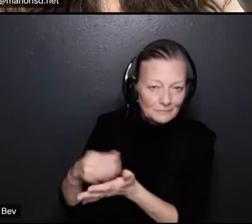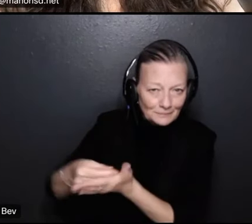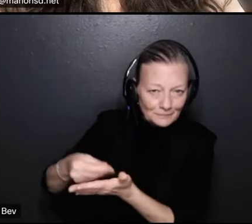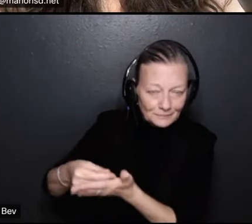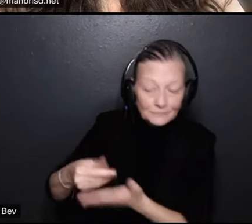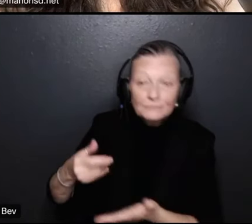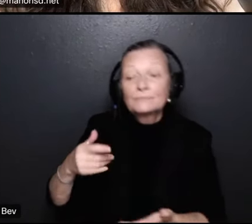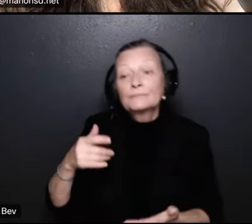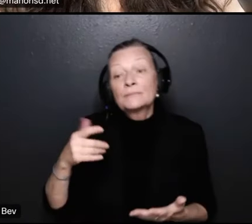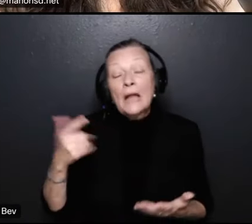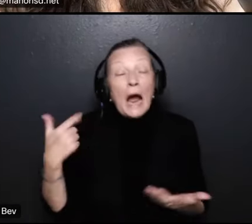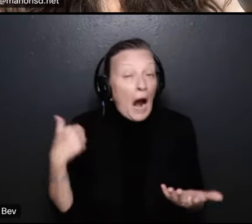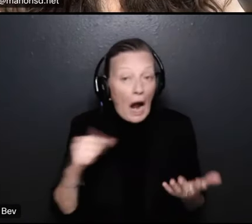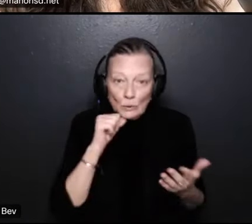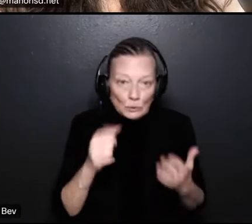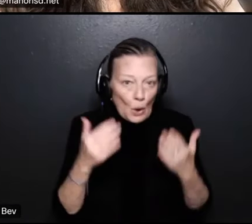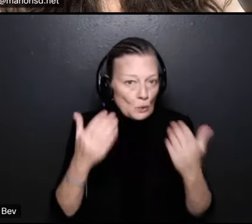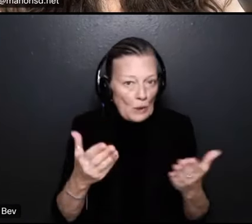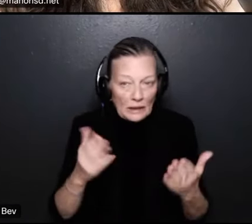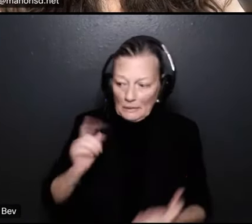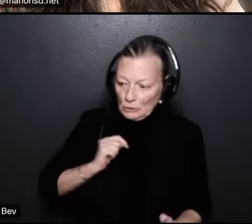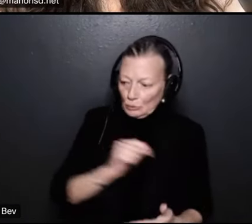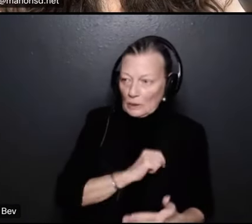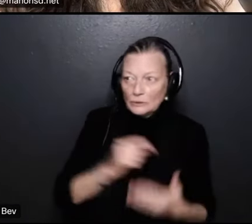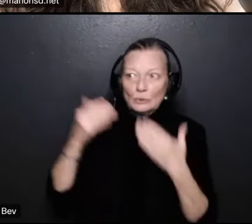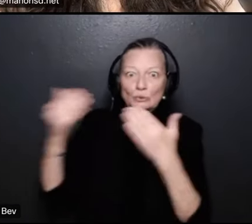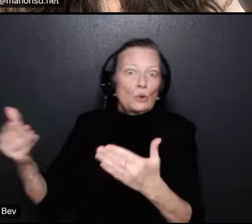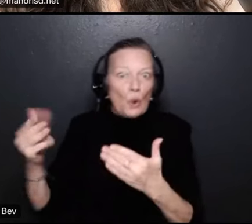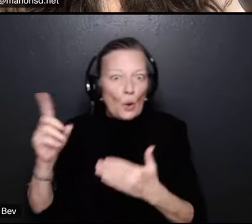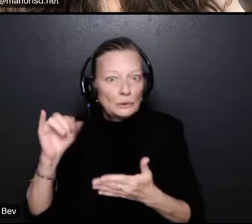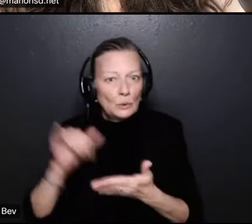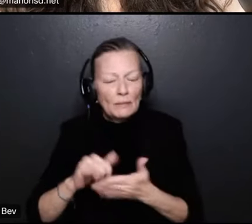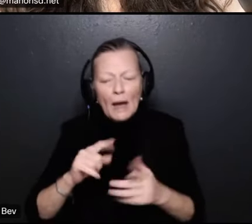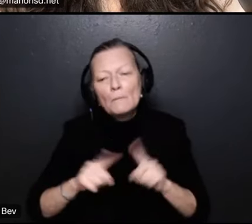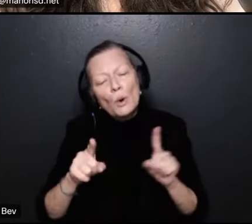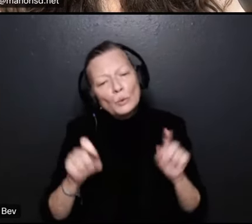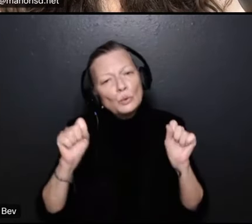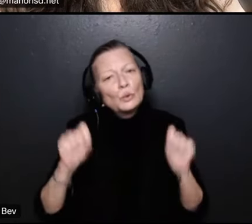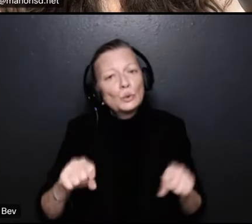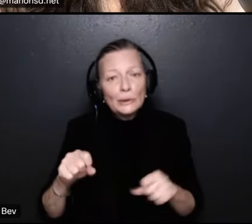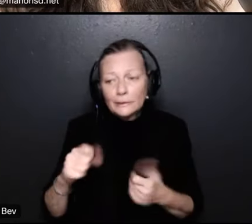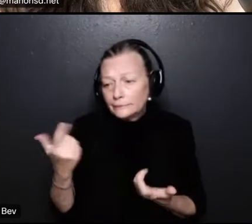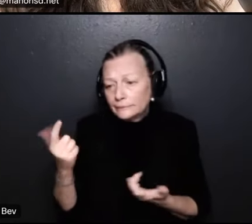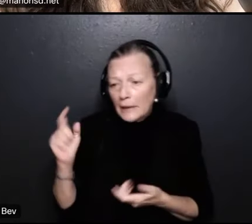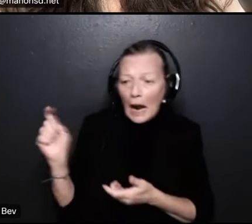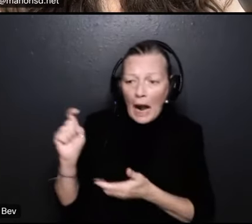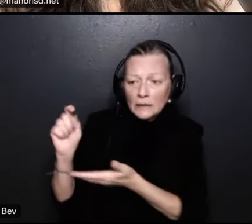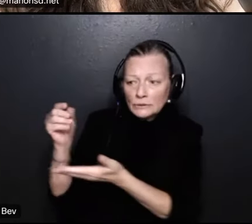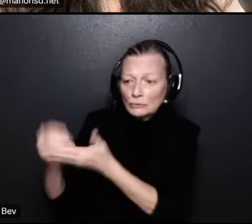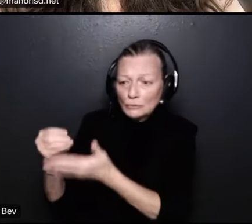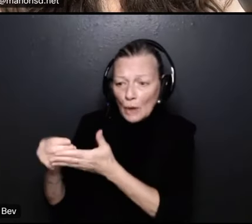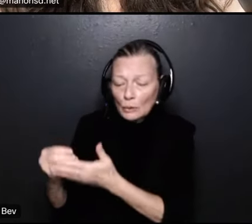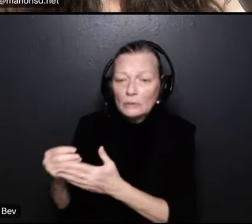i don't recommend our trustees do this right now but you could theoretically take um x amount of dollars and buy a one-time